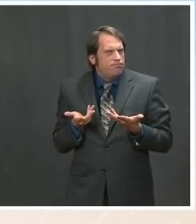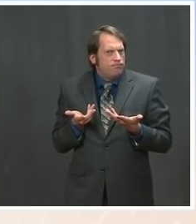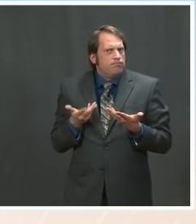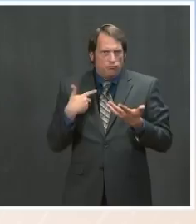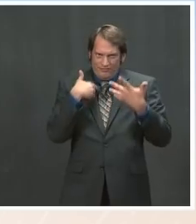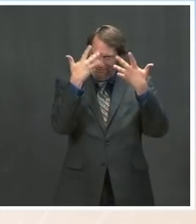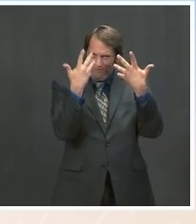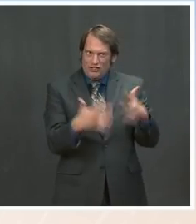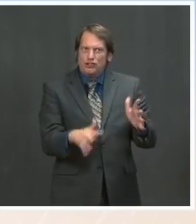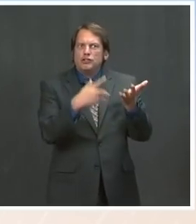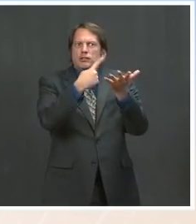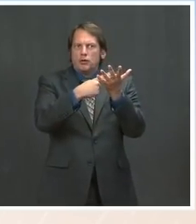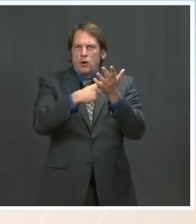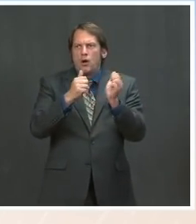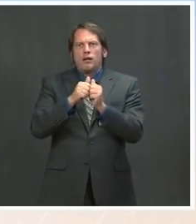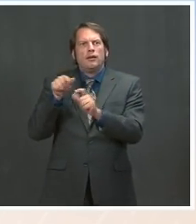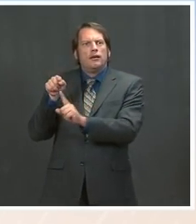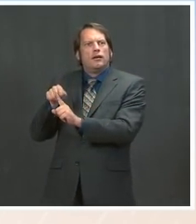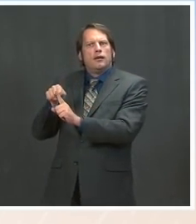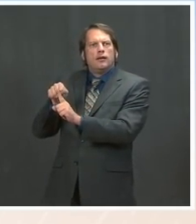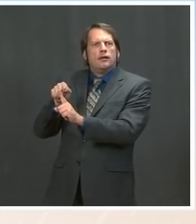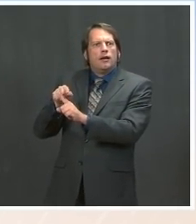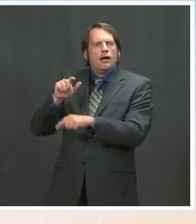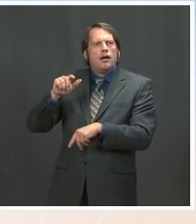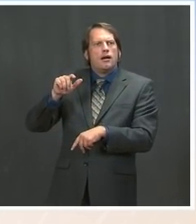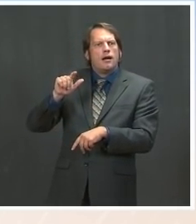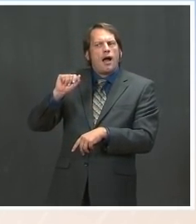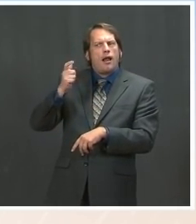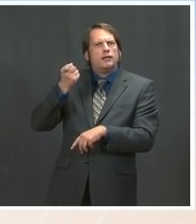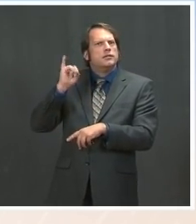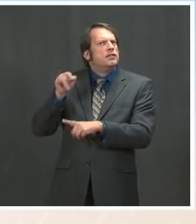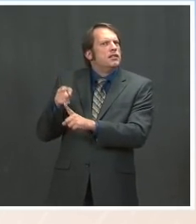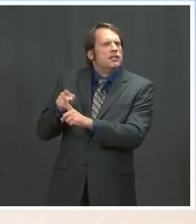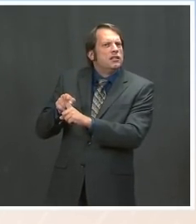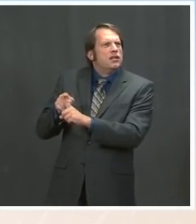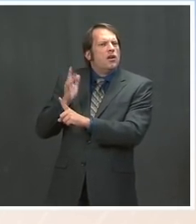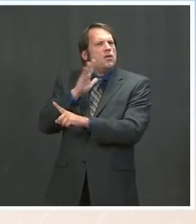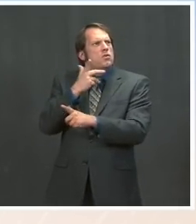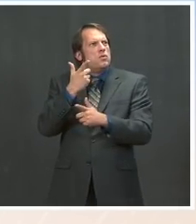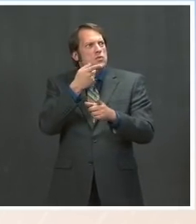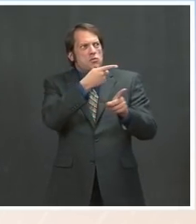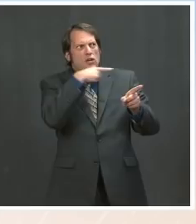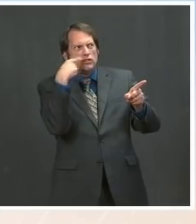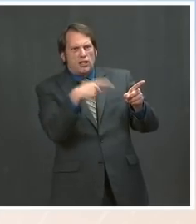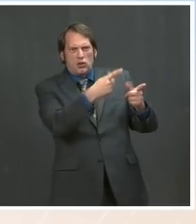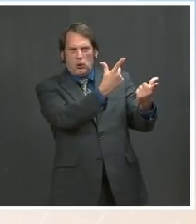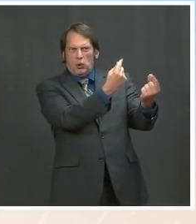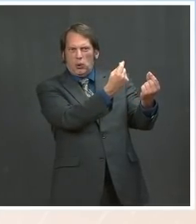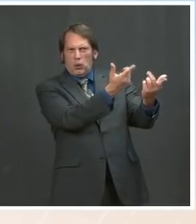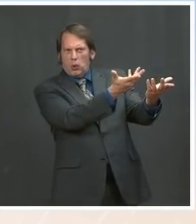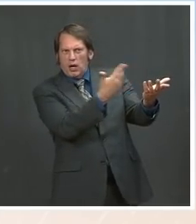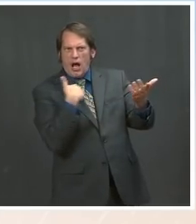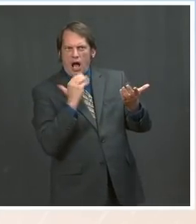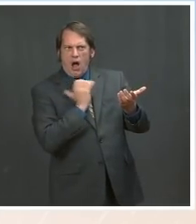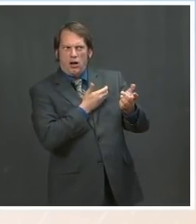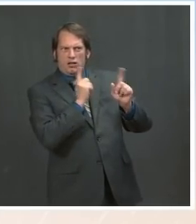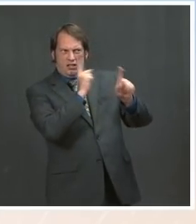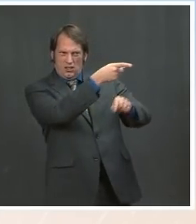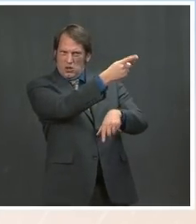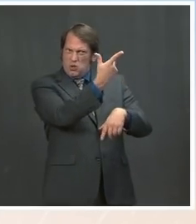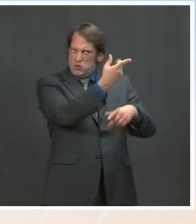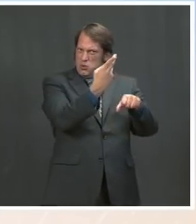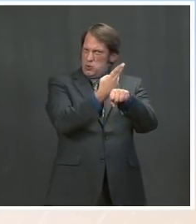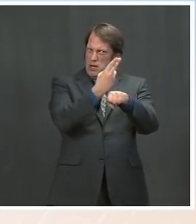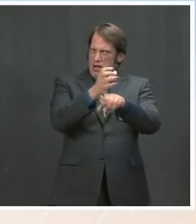partners, our response to Russia's use of a chemical weapon to poison Alexei Navalny. So, our — we